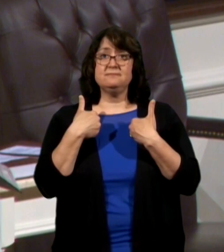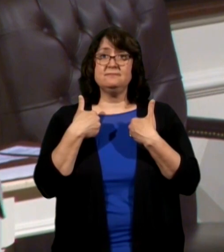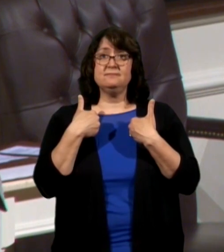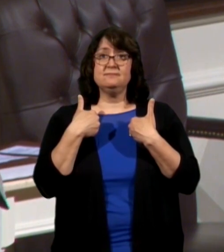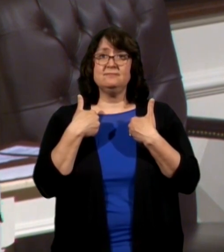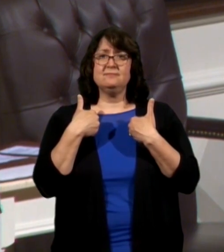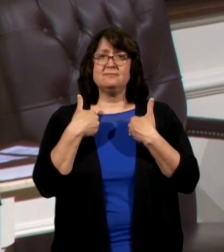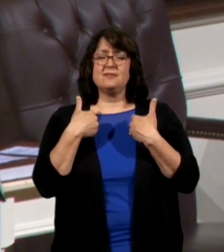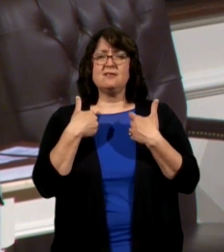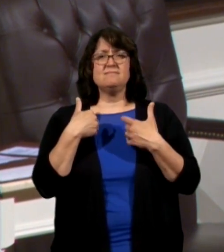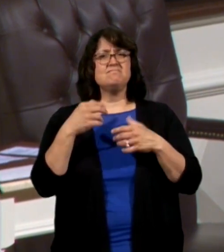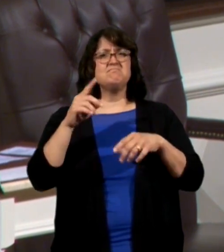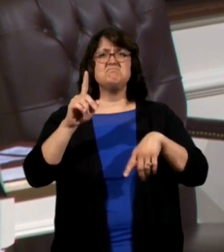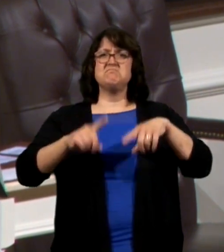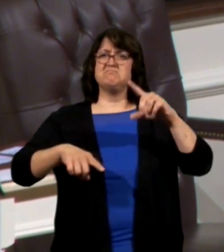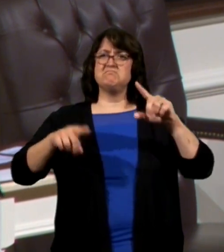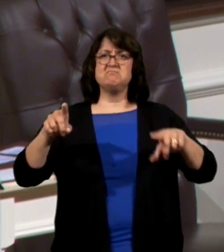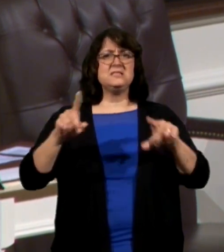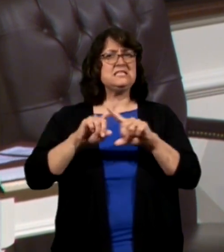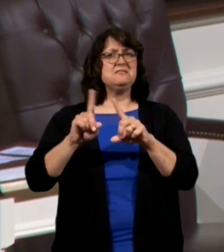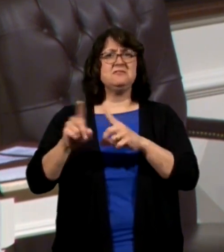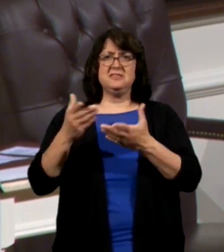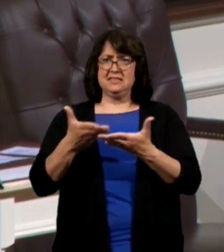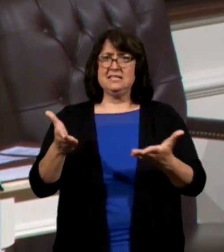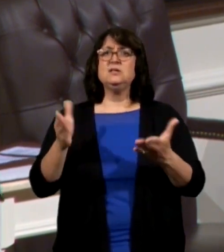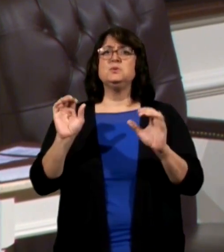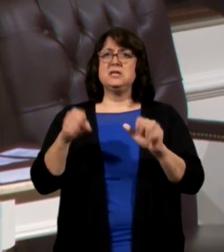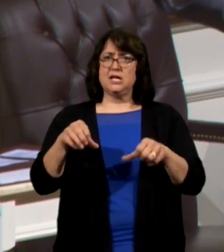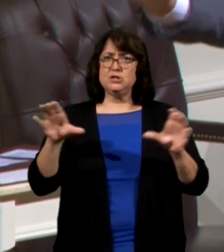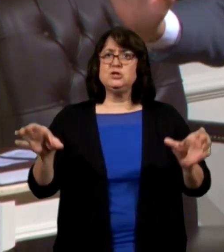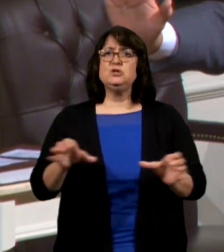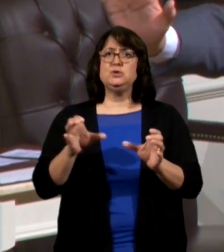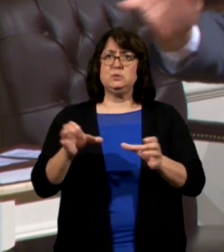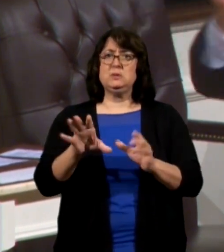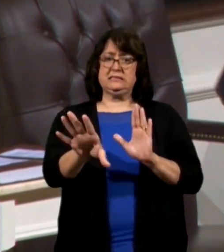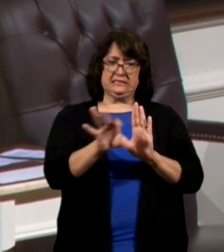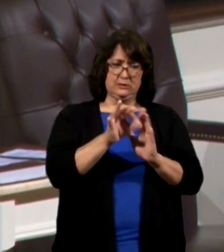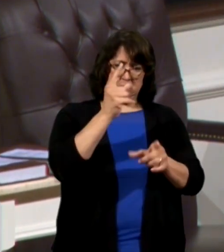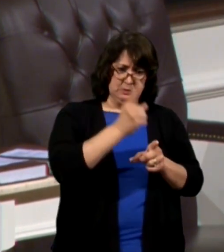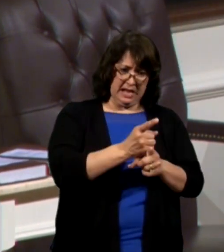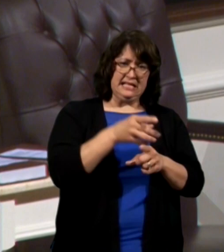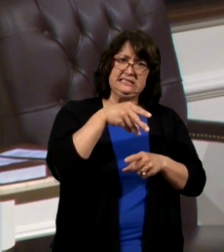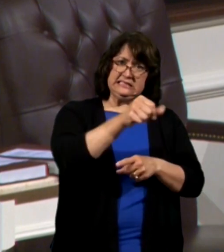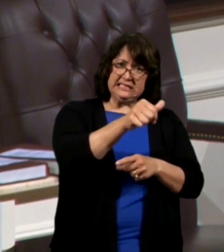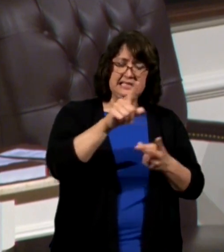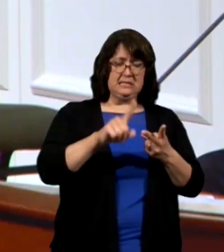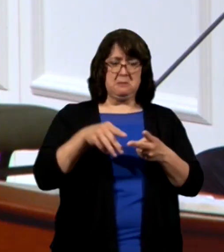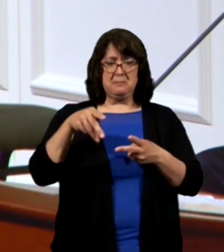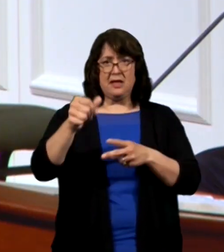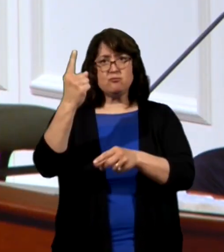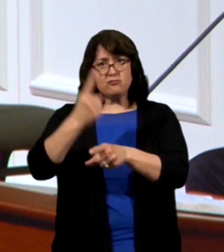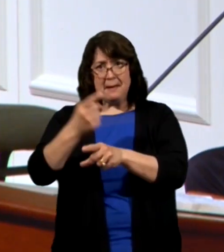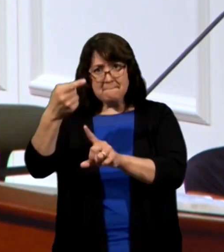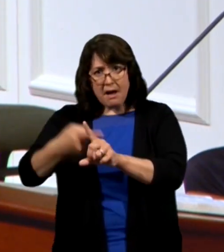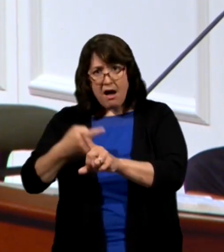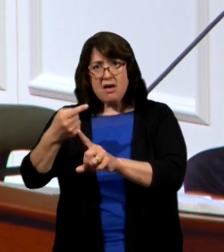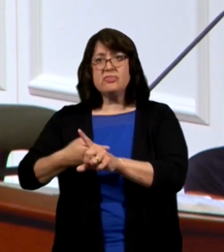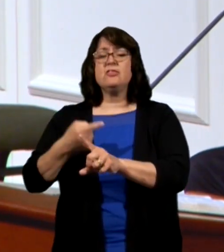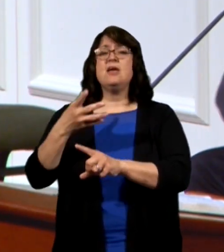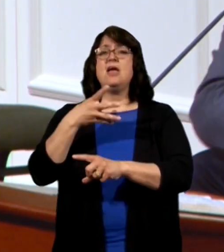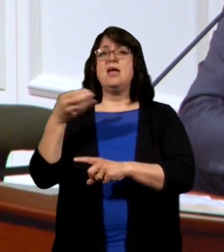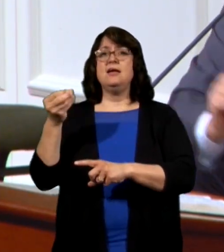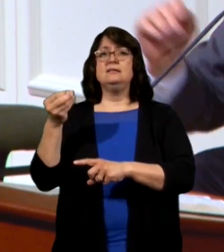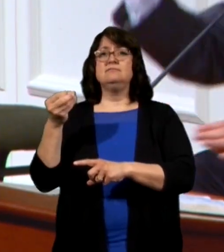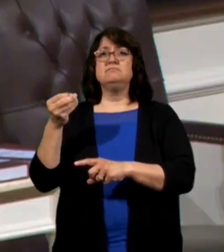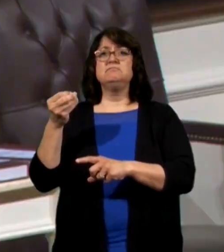all kinds of things you can do. Select the right seed, plant in the right month, all kinds of